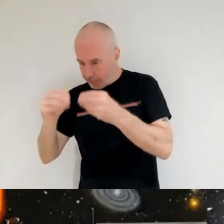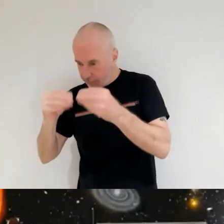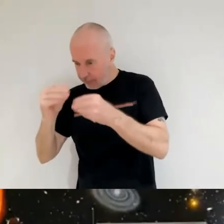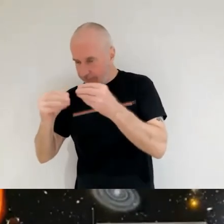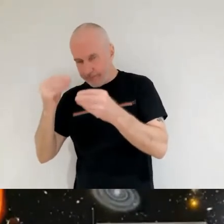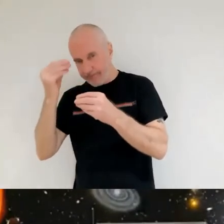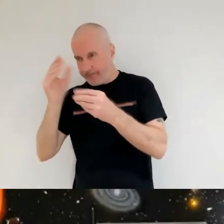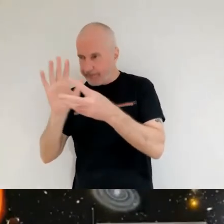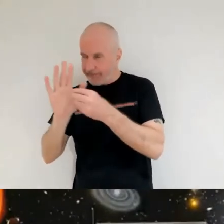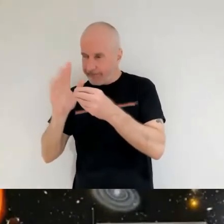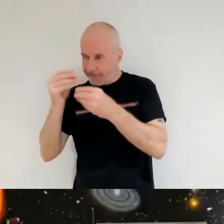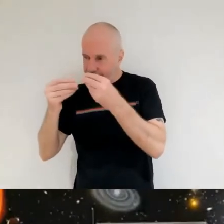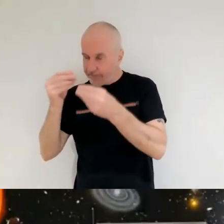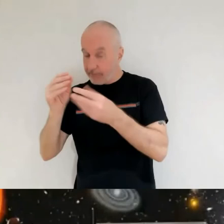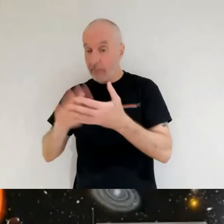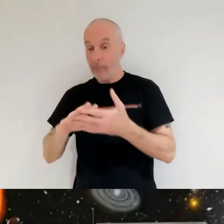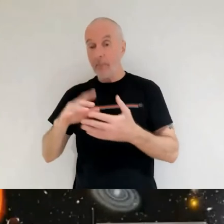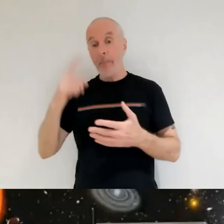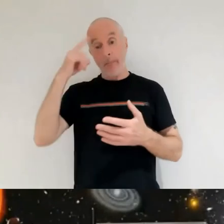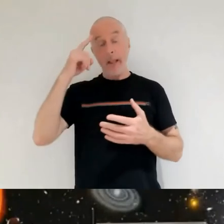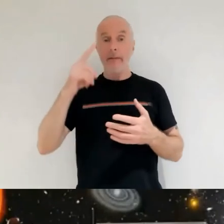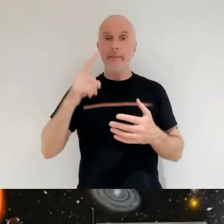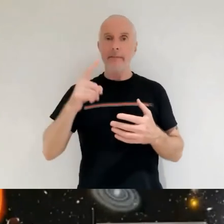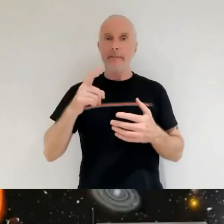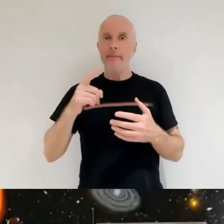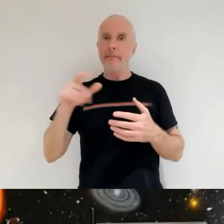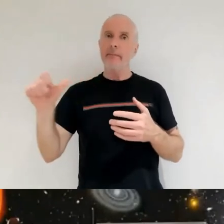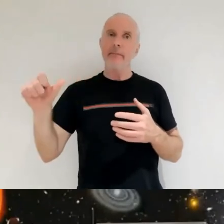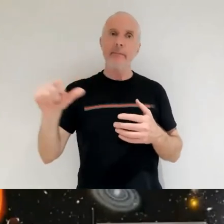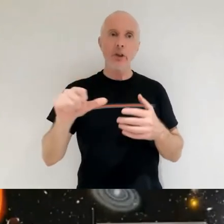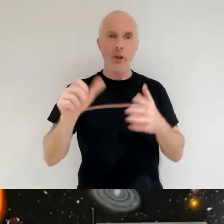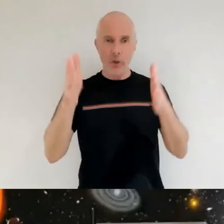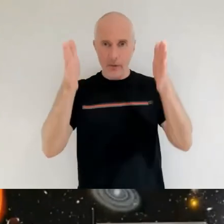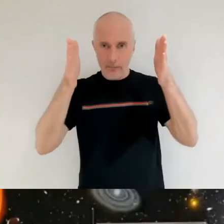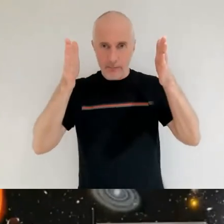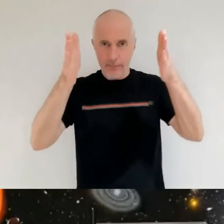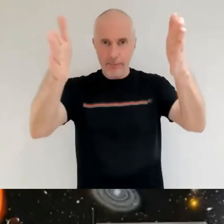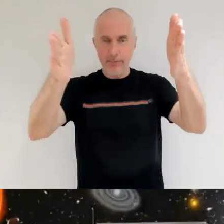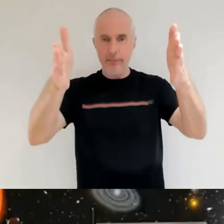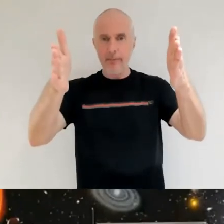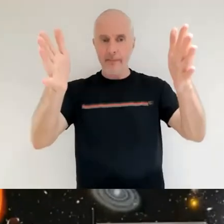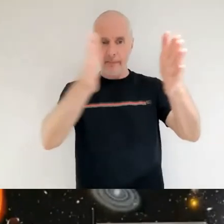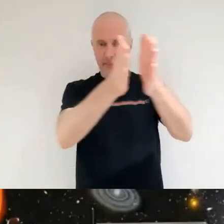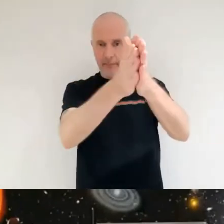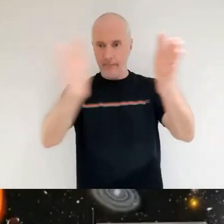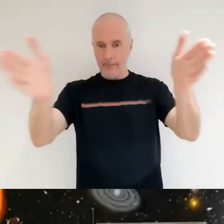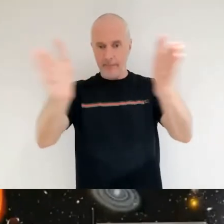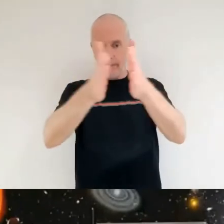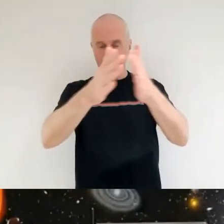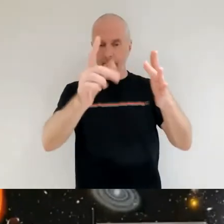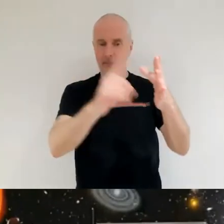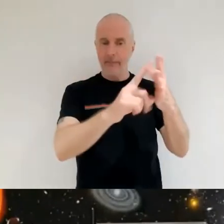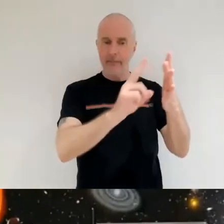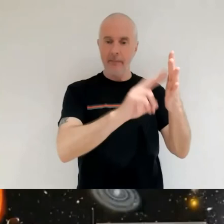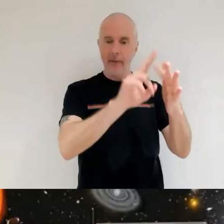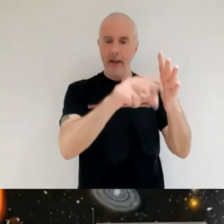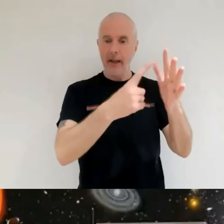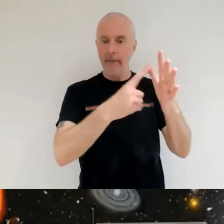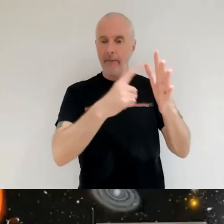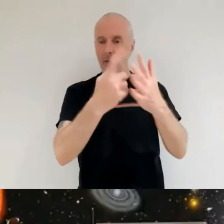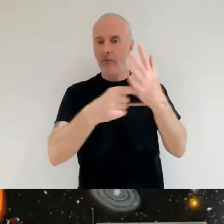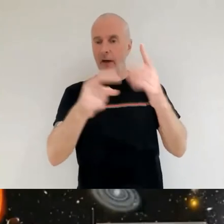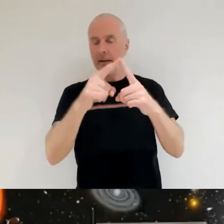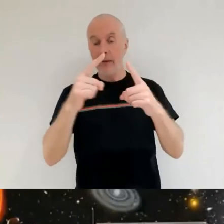show that they're going to stay within the infrared so we don't think there'll be any galaxies uh that have been shifted